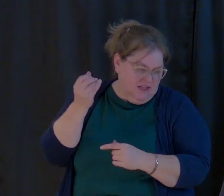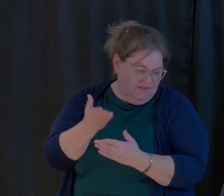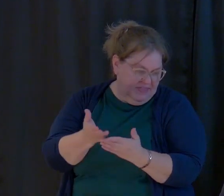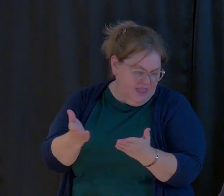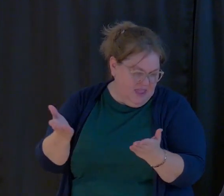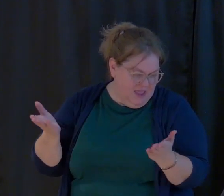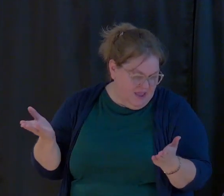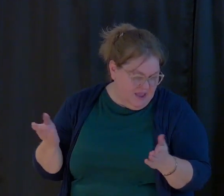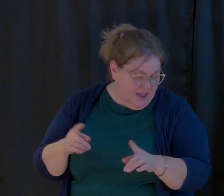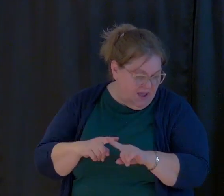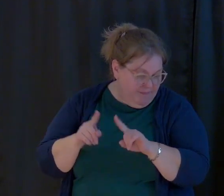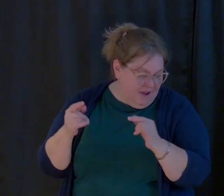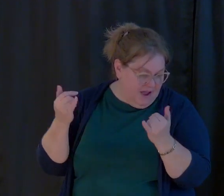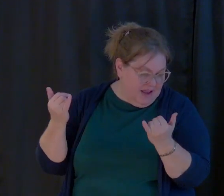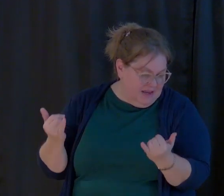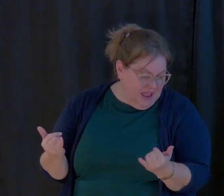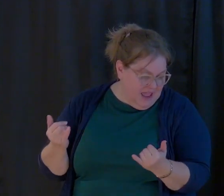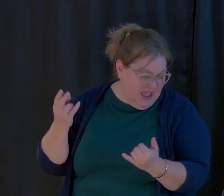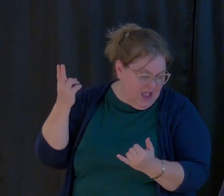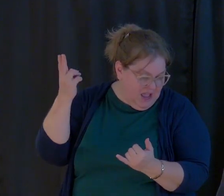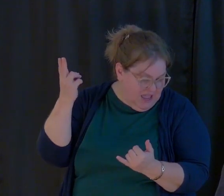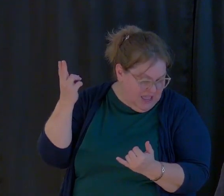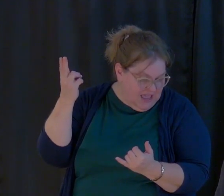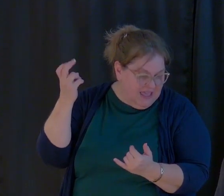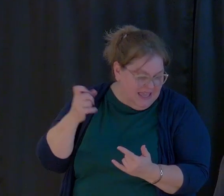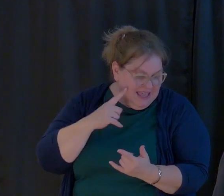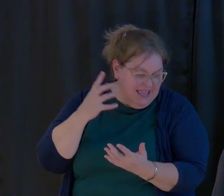I'm